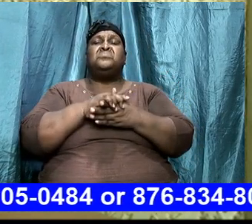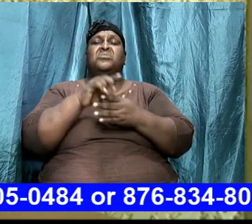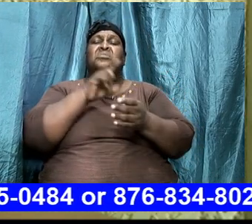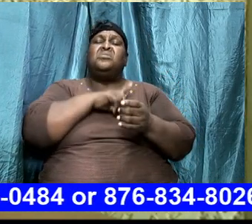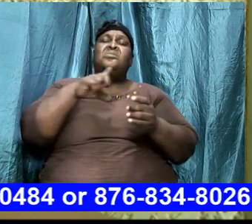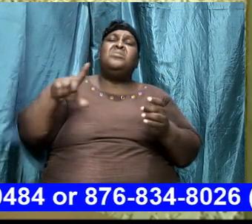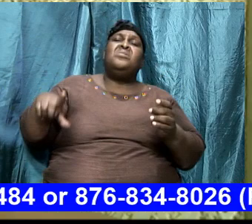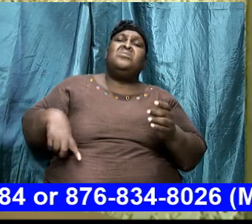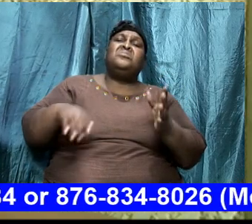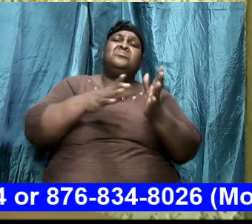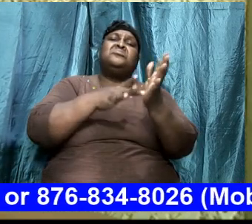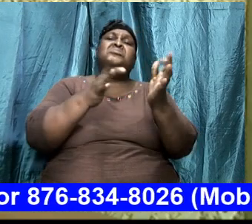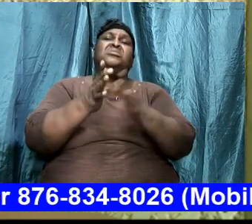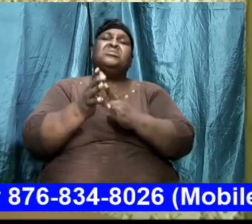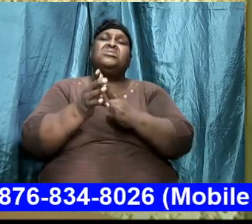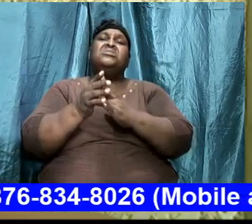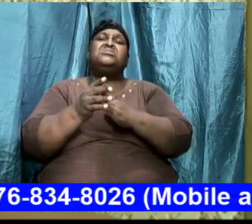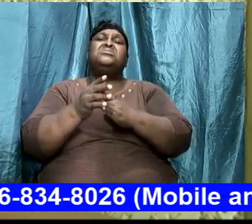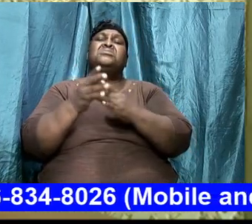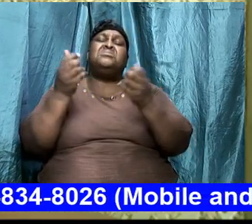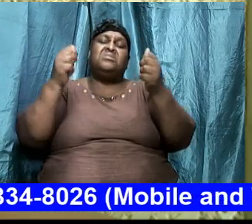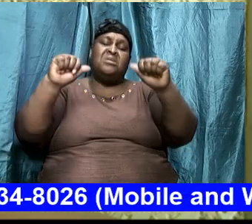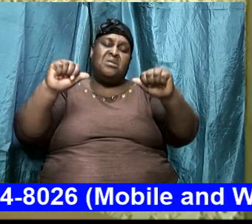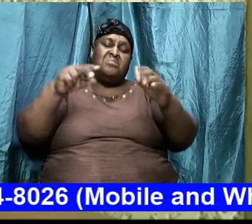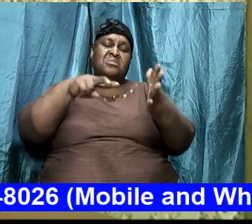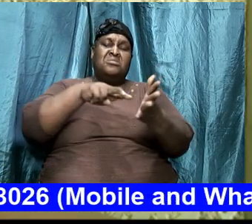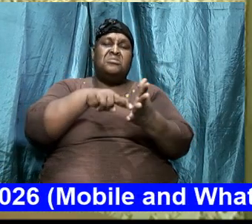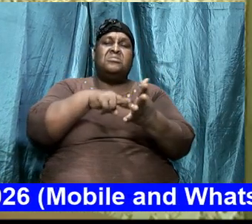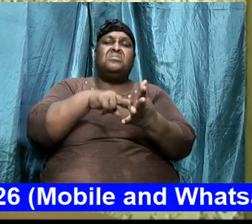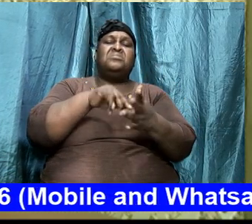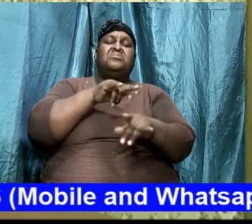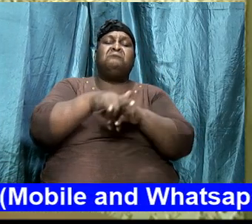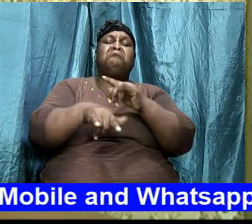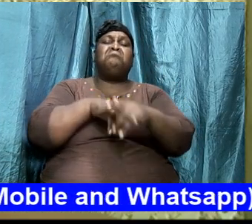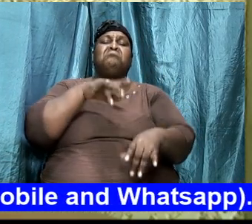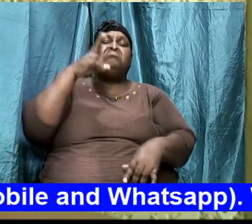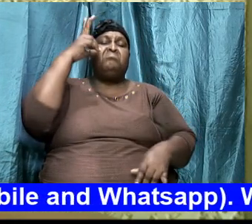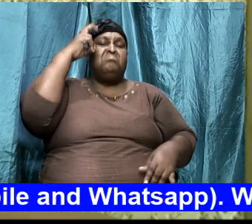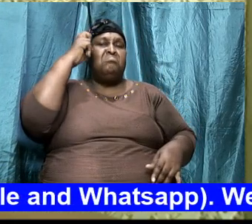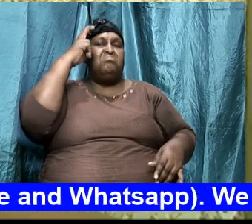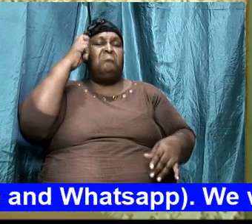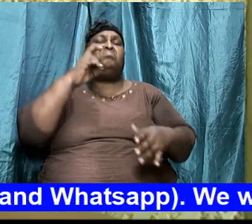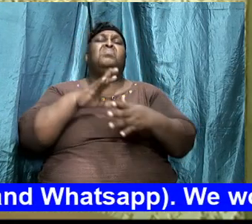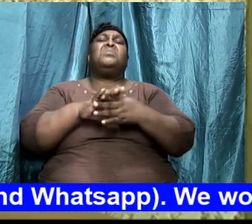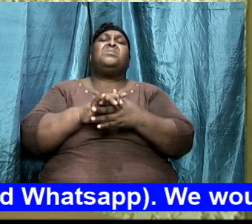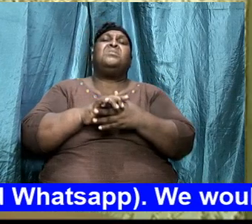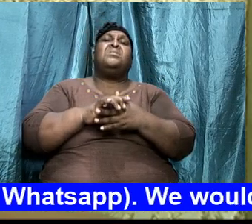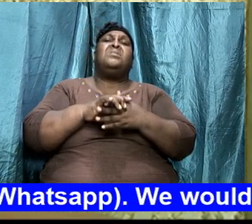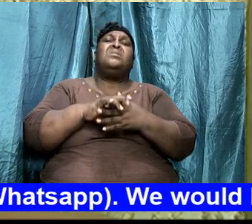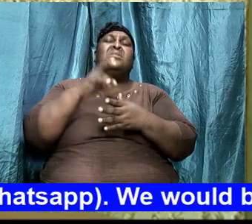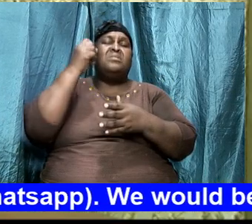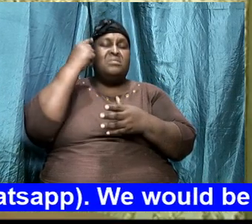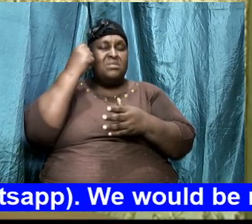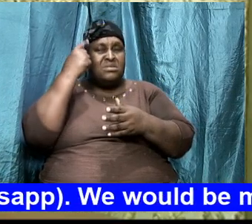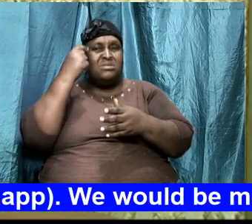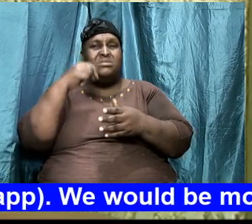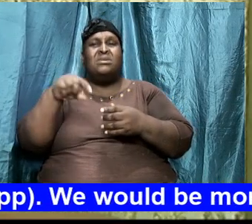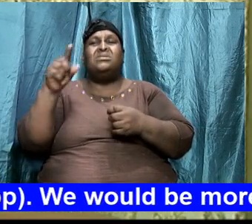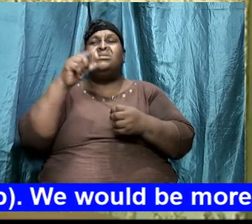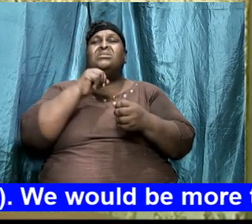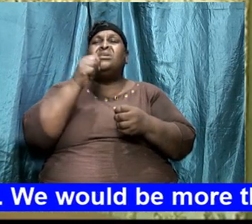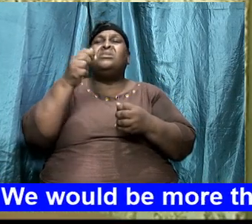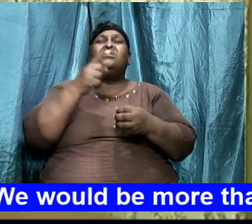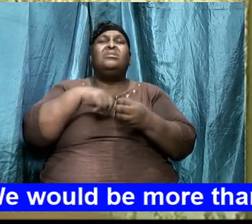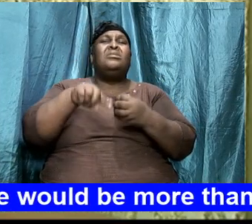Lord Jesus that we might be able to stand against the wiles of the adversary let us understand God that it's not